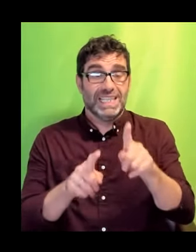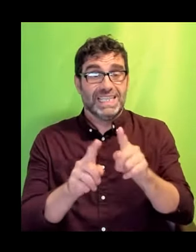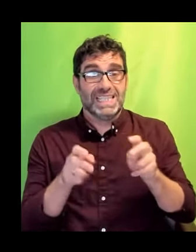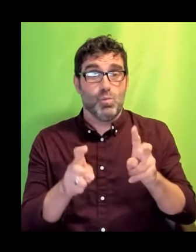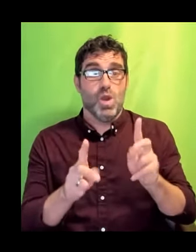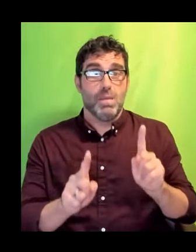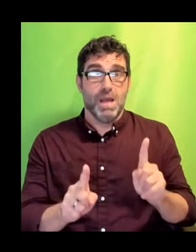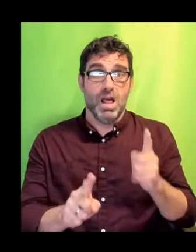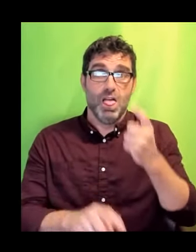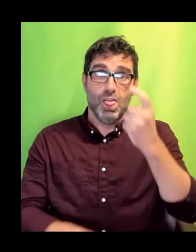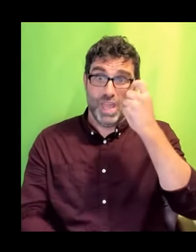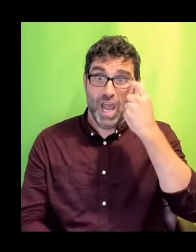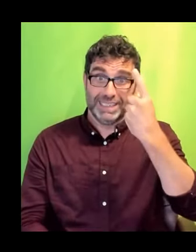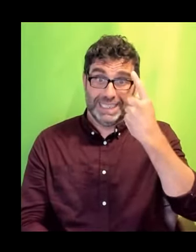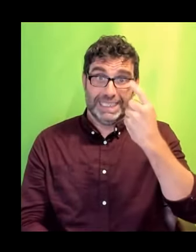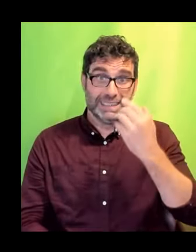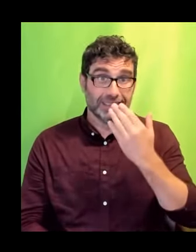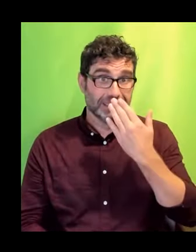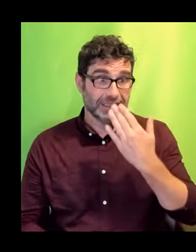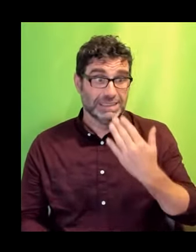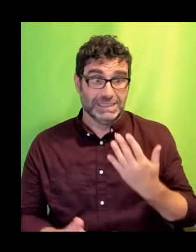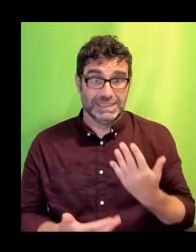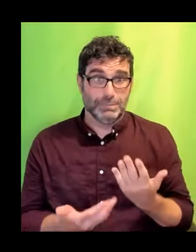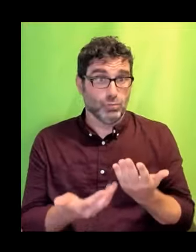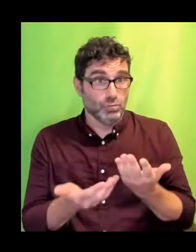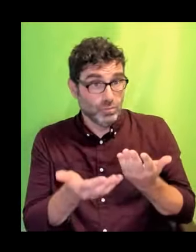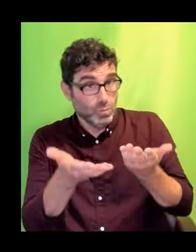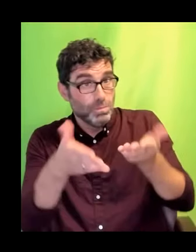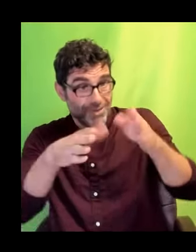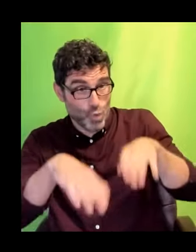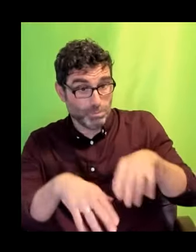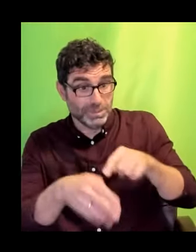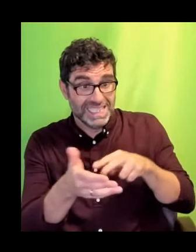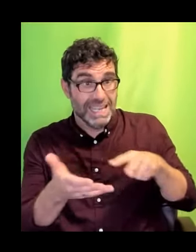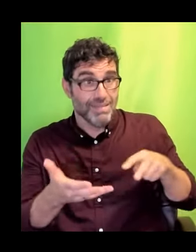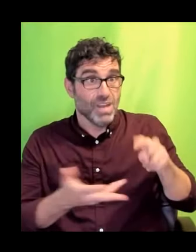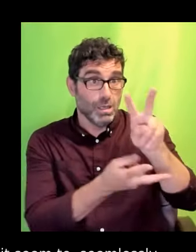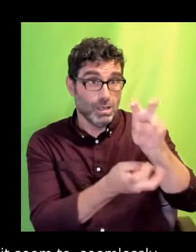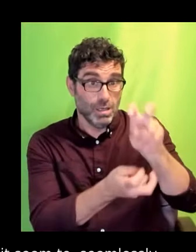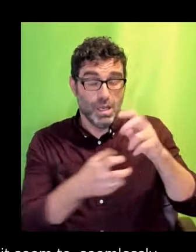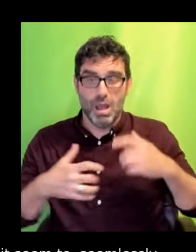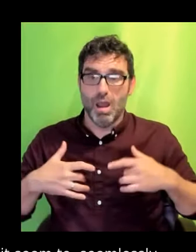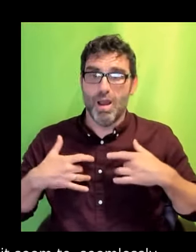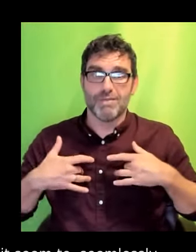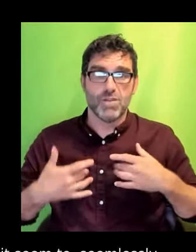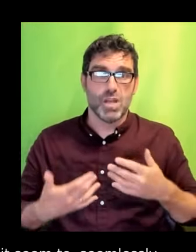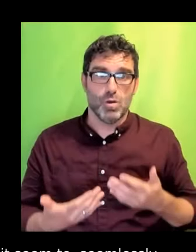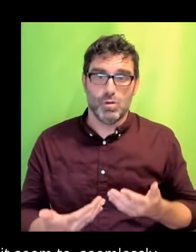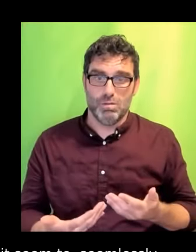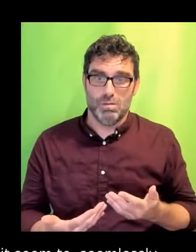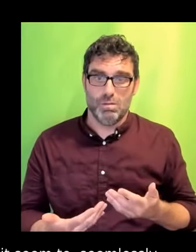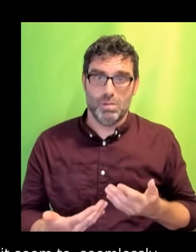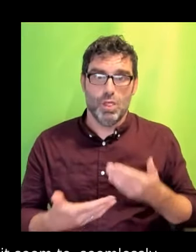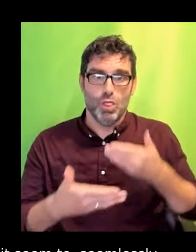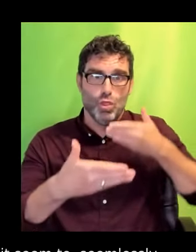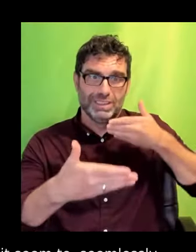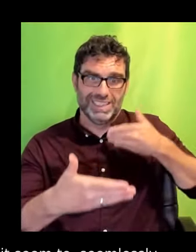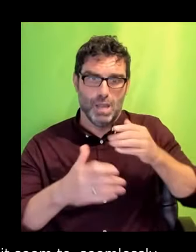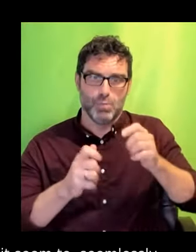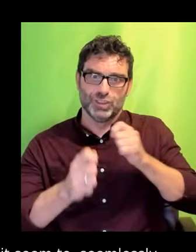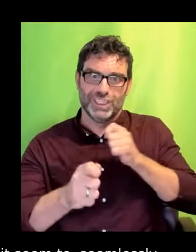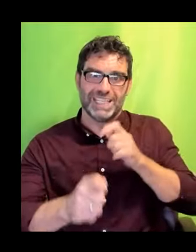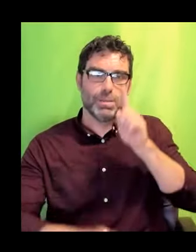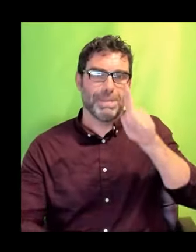drip out from its origins. I think the age of changing everyone through a single piece of TV is over. TV is too diffusely